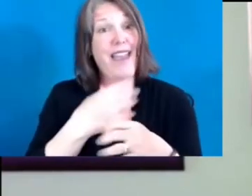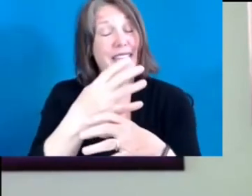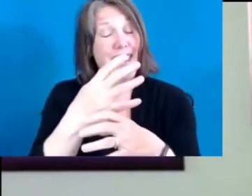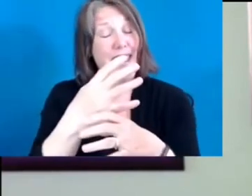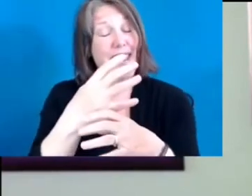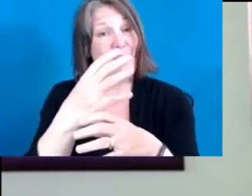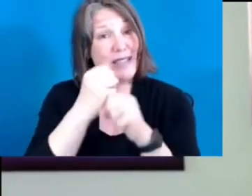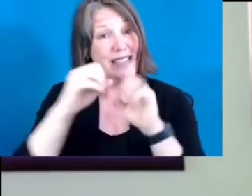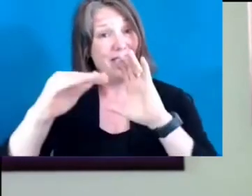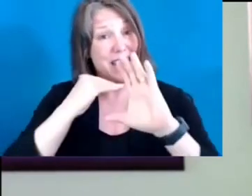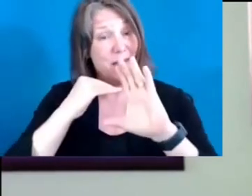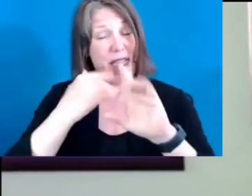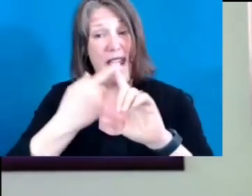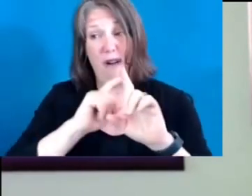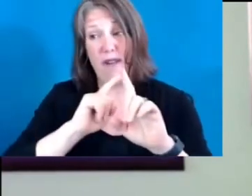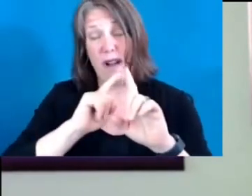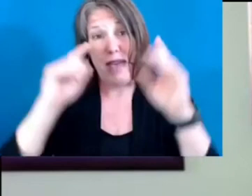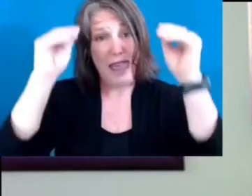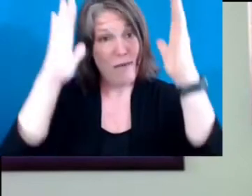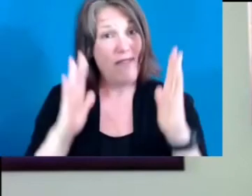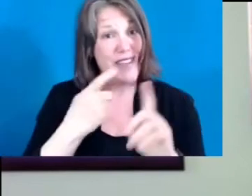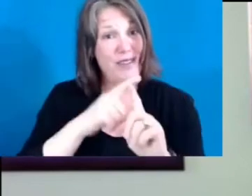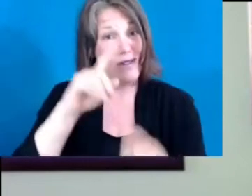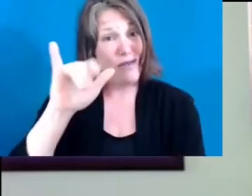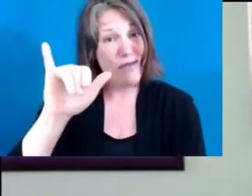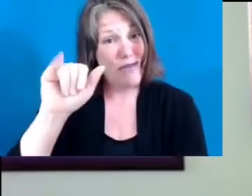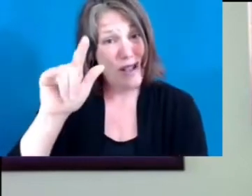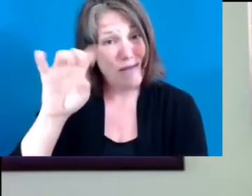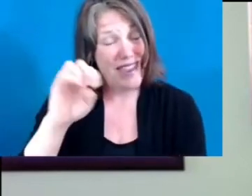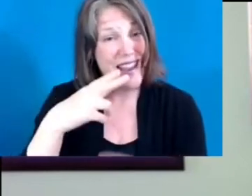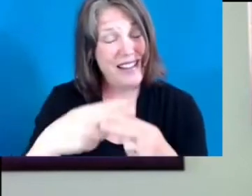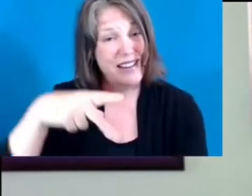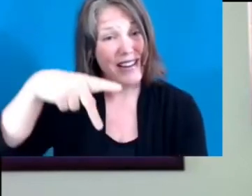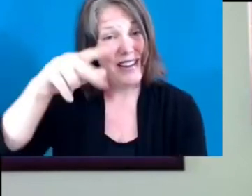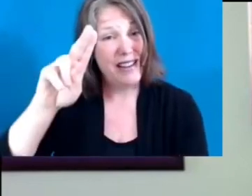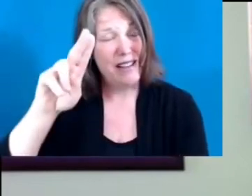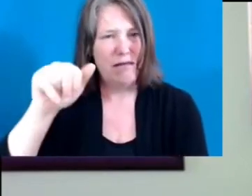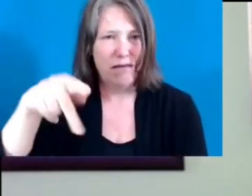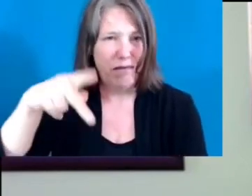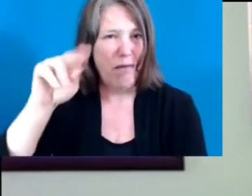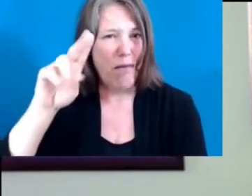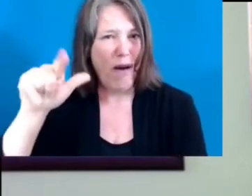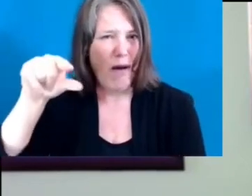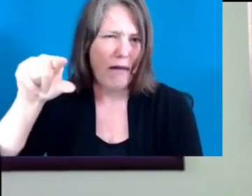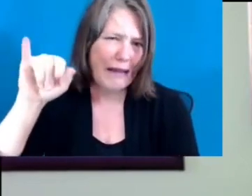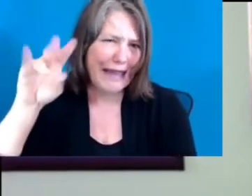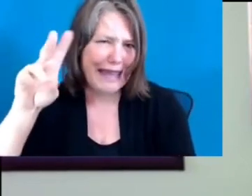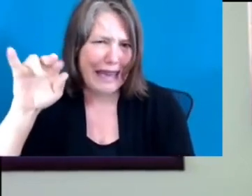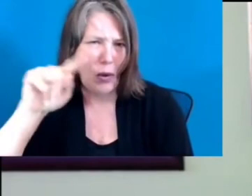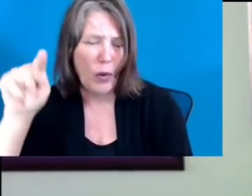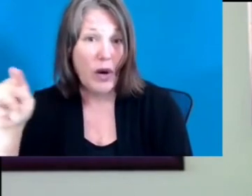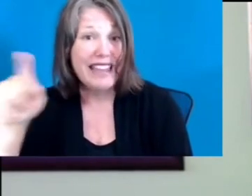named Paul Giewertz. And he clerked for Justice Thurgood Marshall.